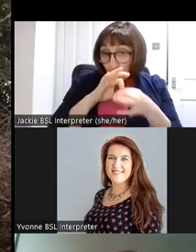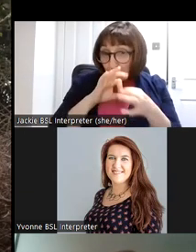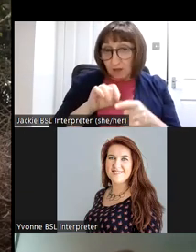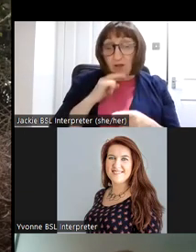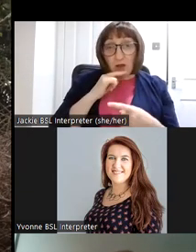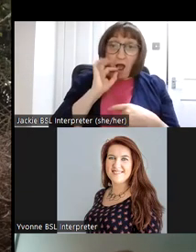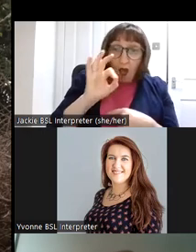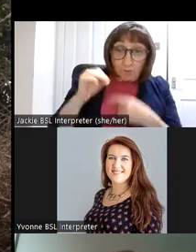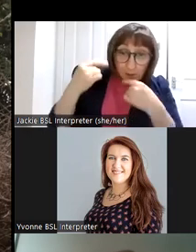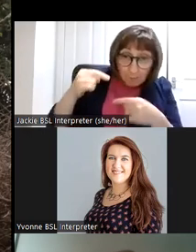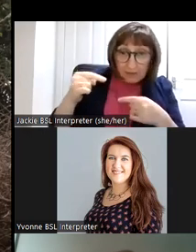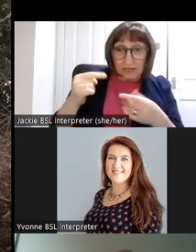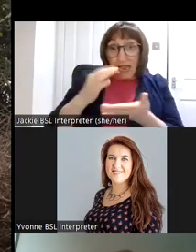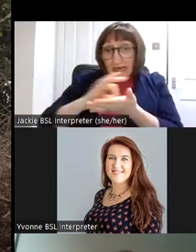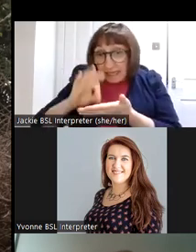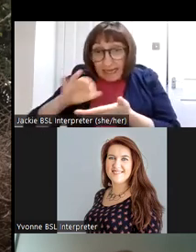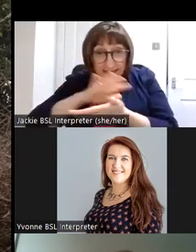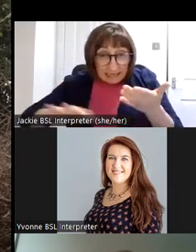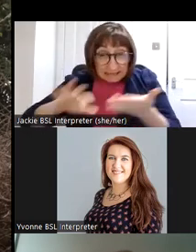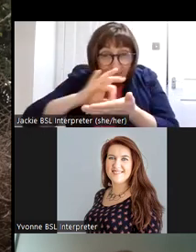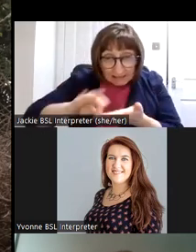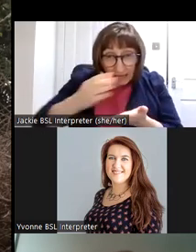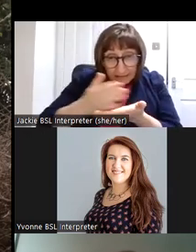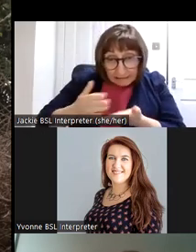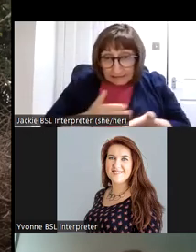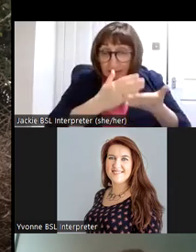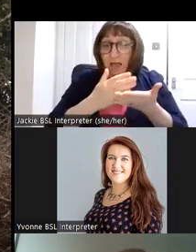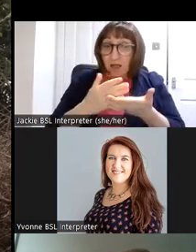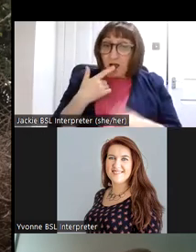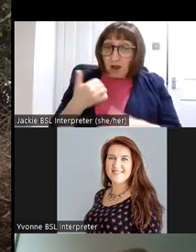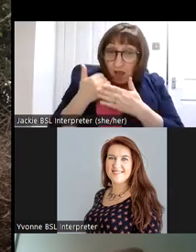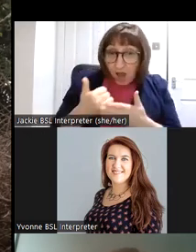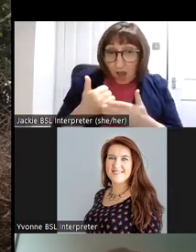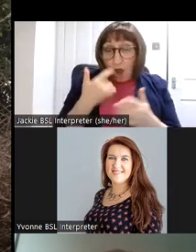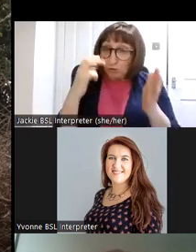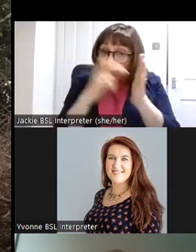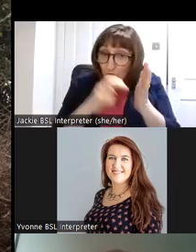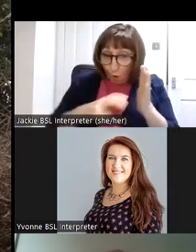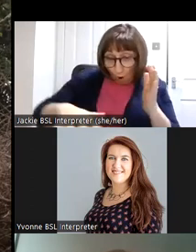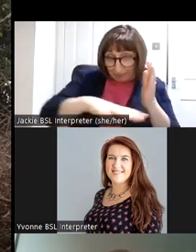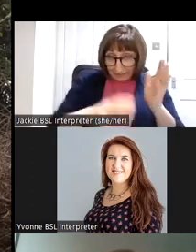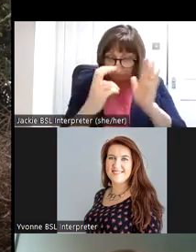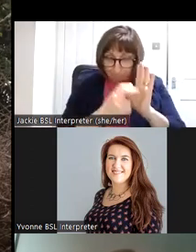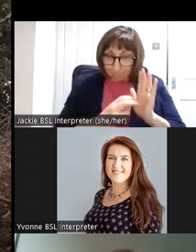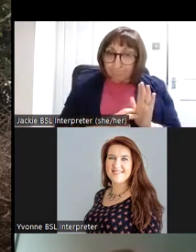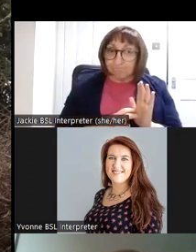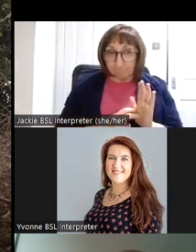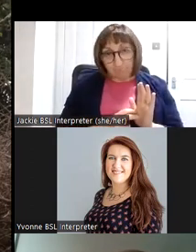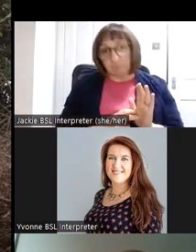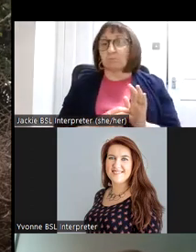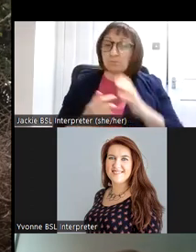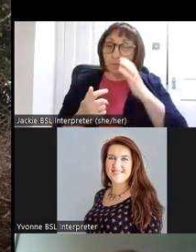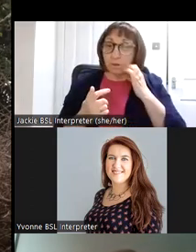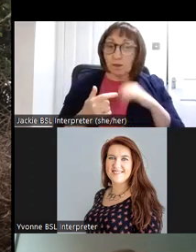permissions to clear or tidy the sites and uh it can help to record them and put them onto our